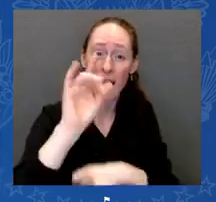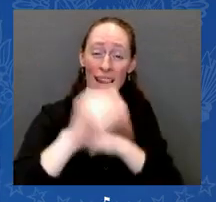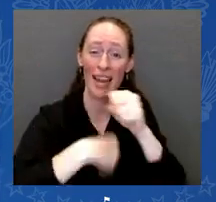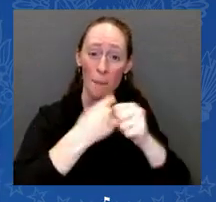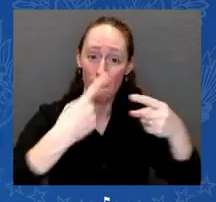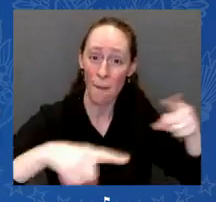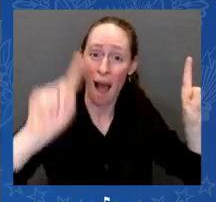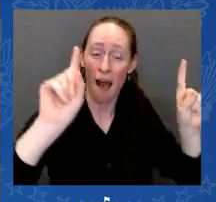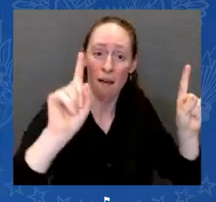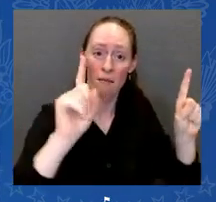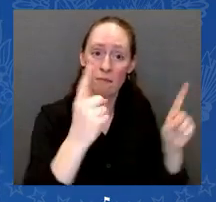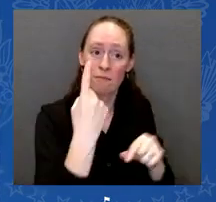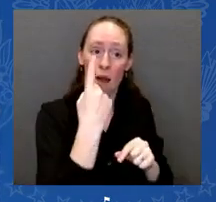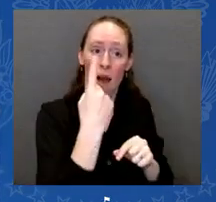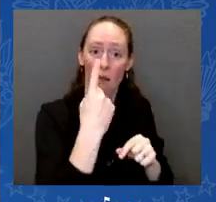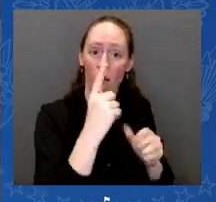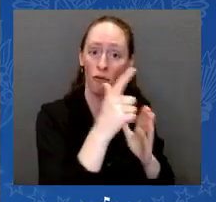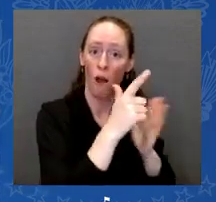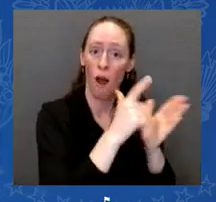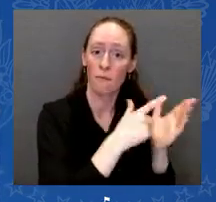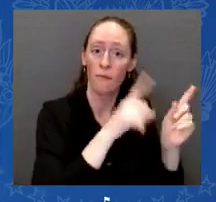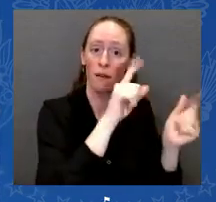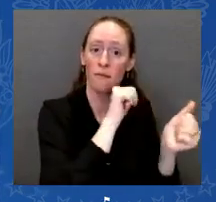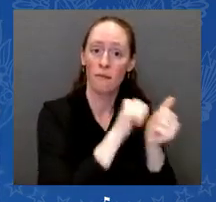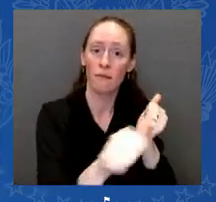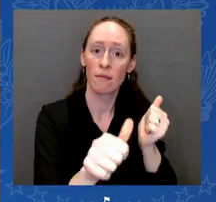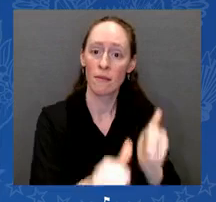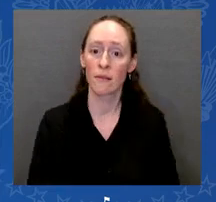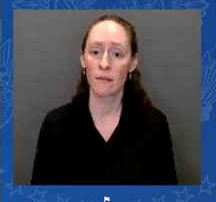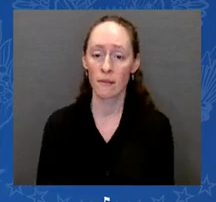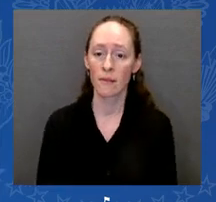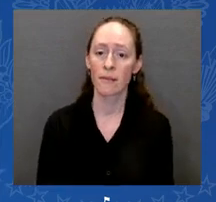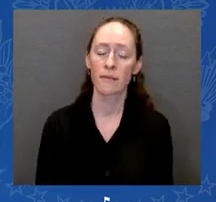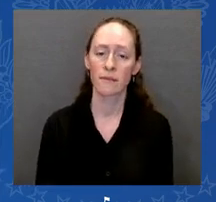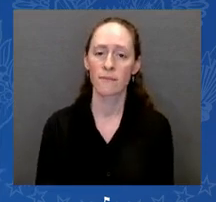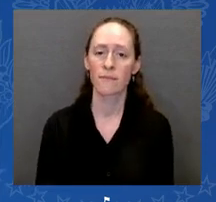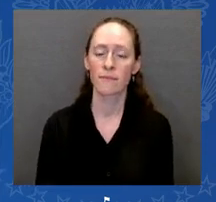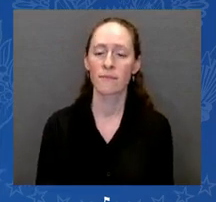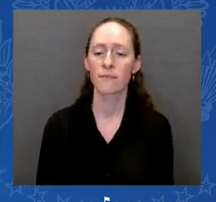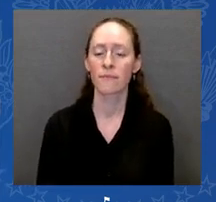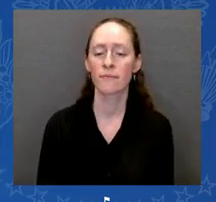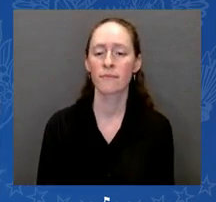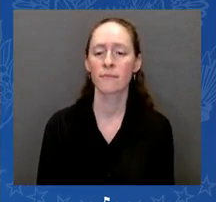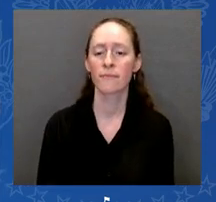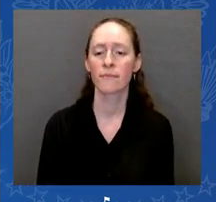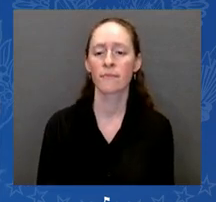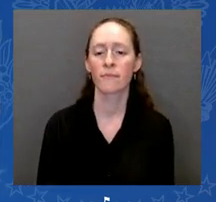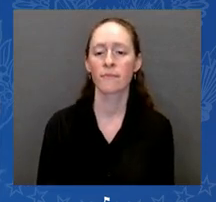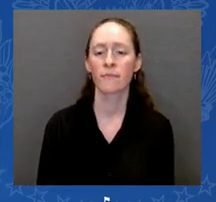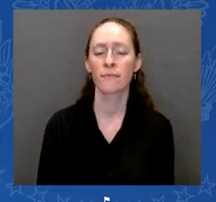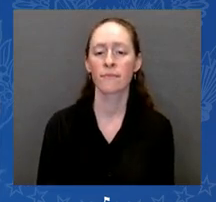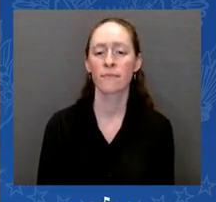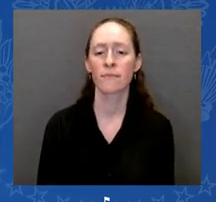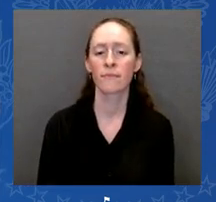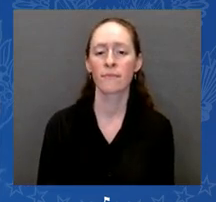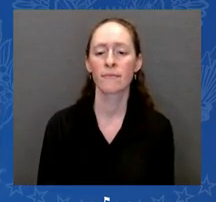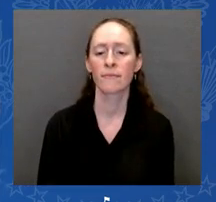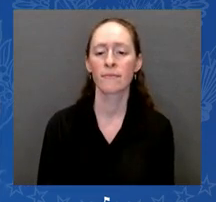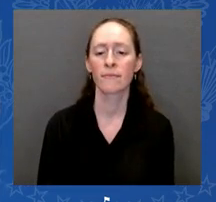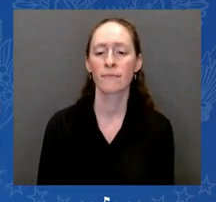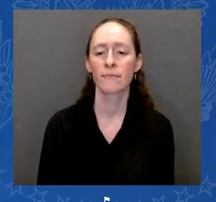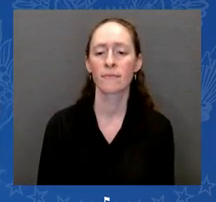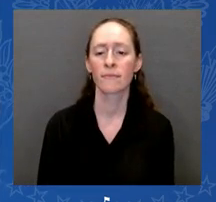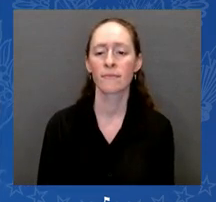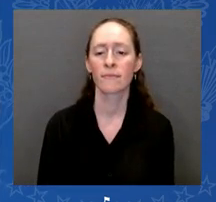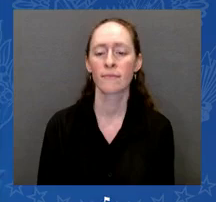Other crucial bills like the assault weapons ban and Ethan's law to keep kids safe from unsecured guns were